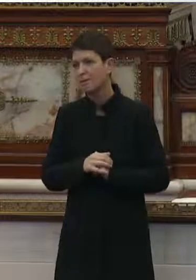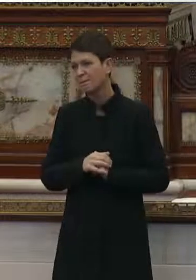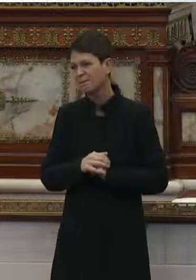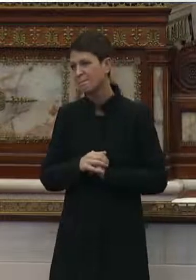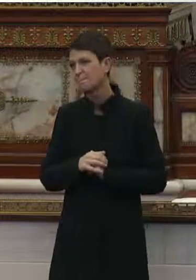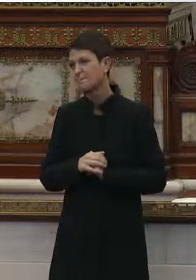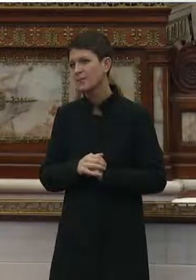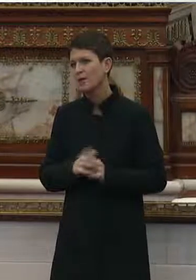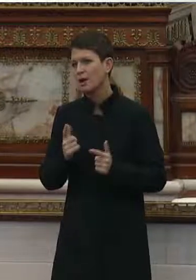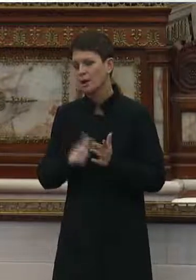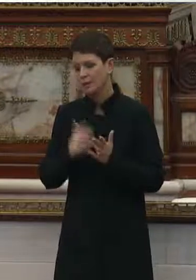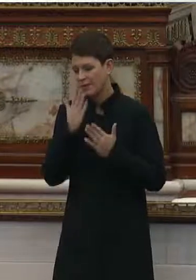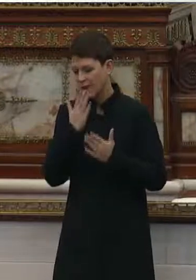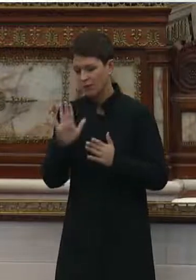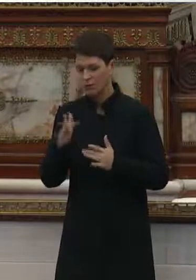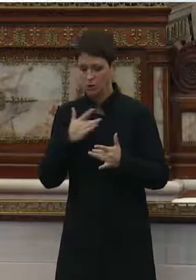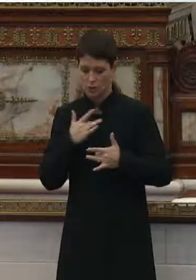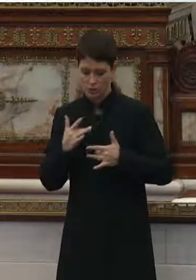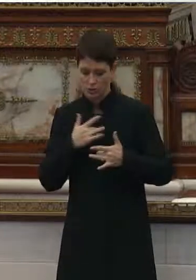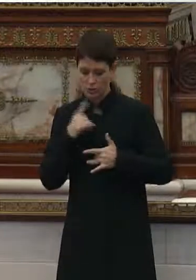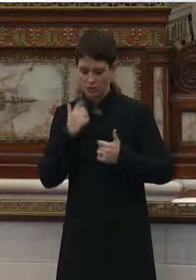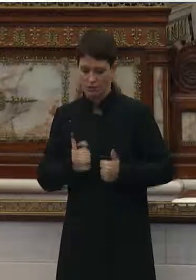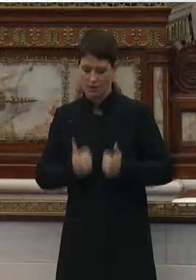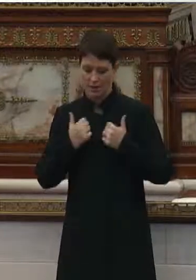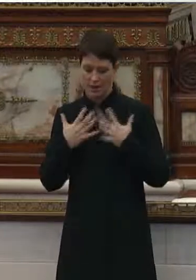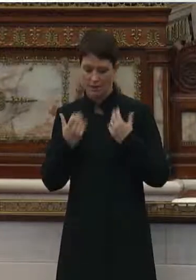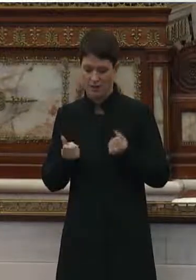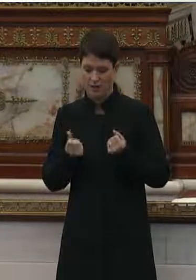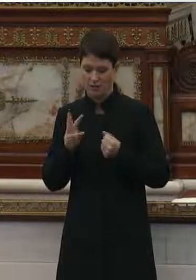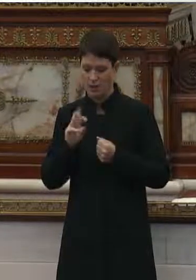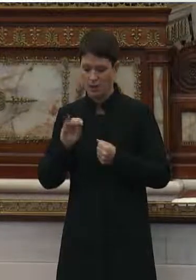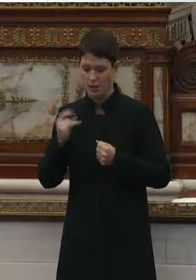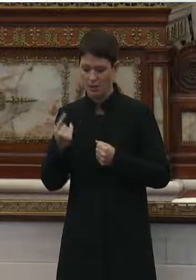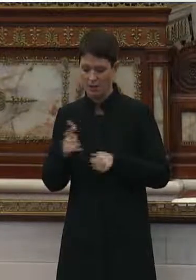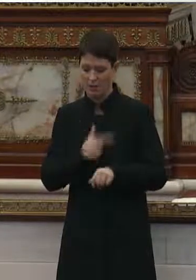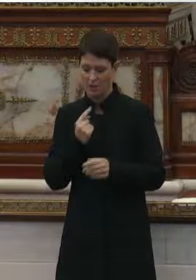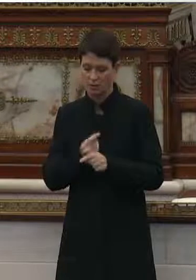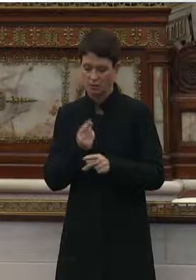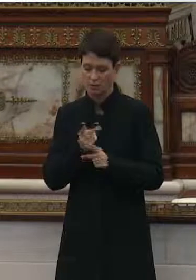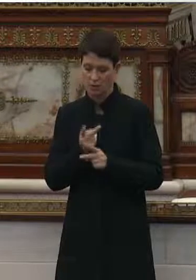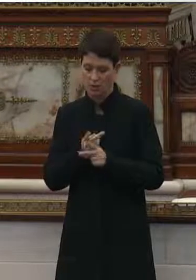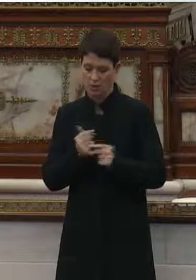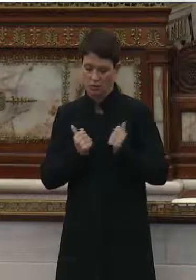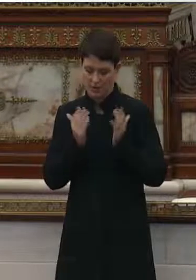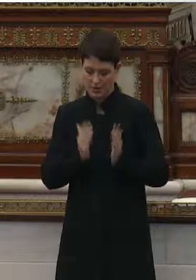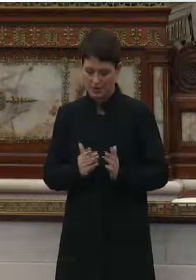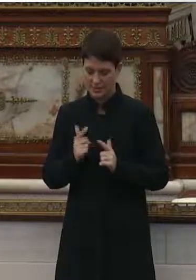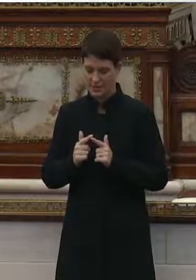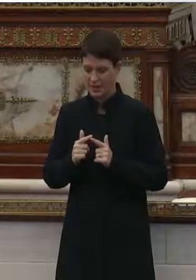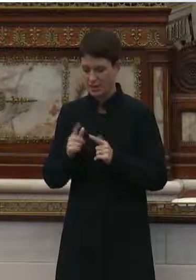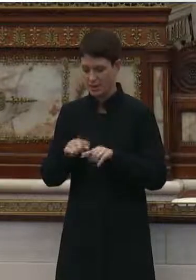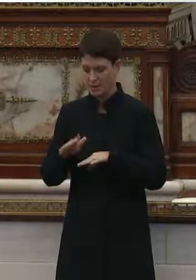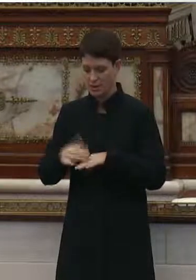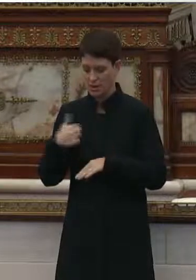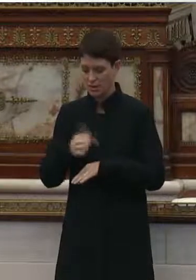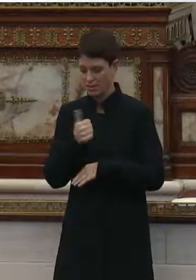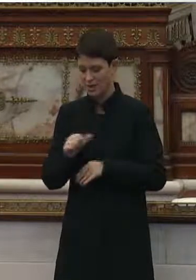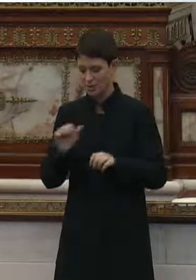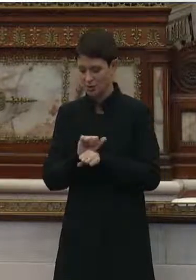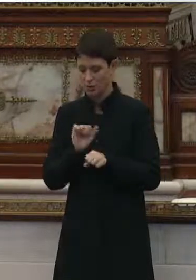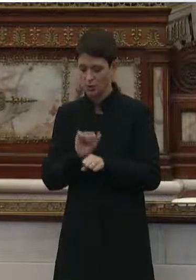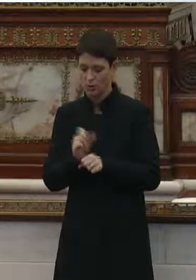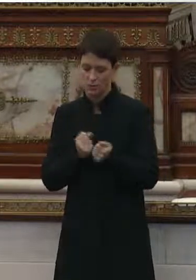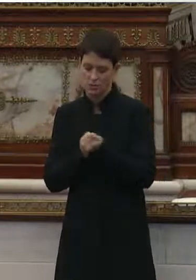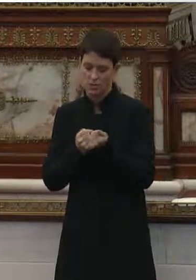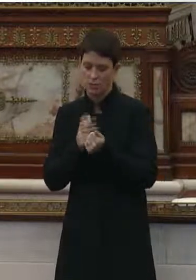So I want to thank you for your concern for the life, health, and well-being of long-term care residents and count on us on any of your efforts to